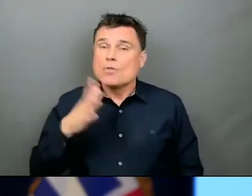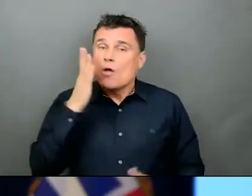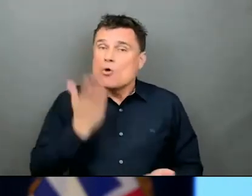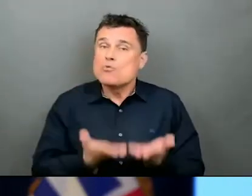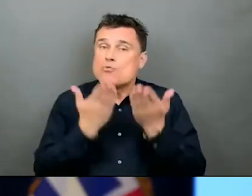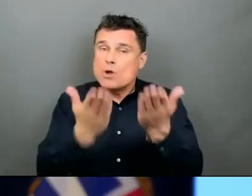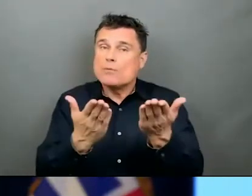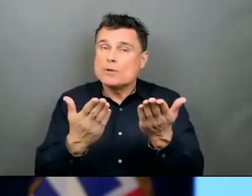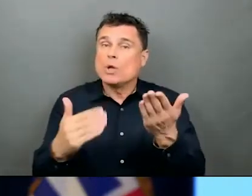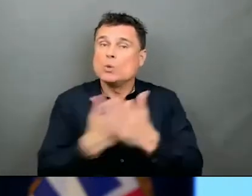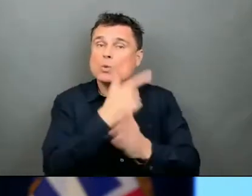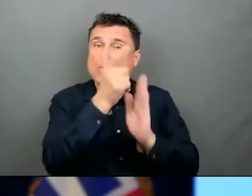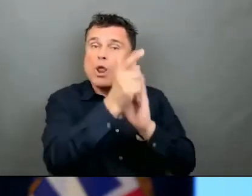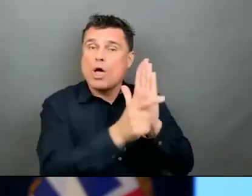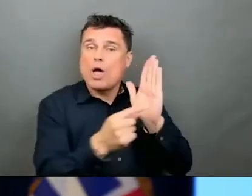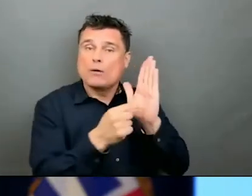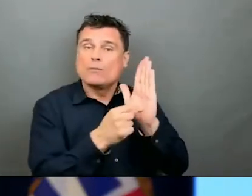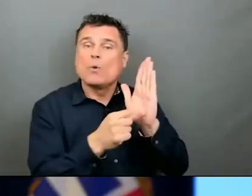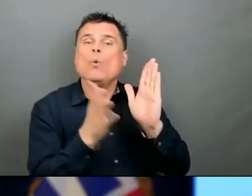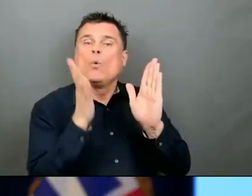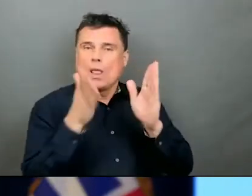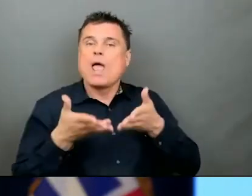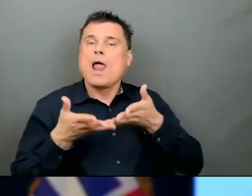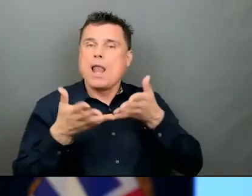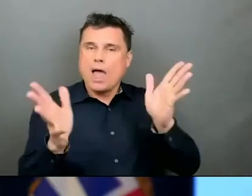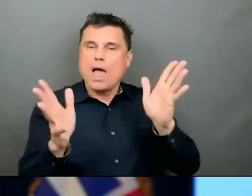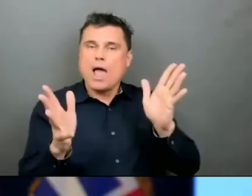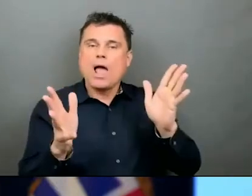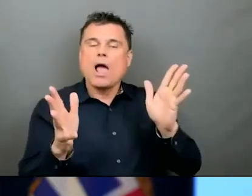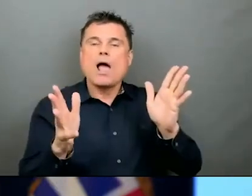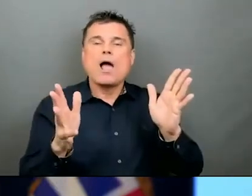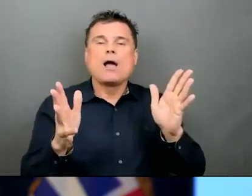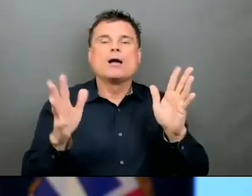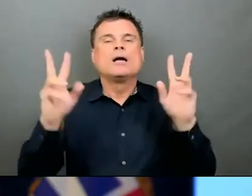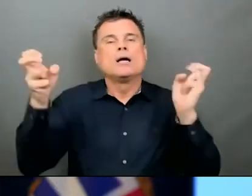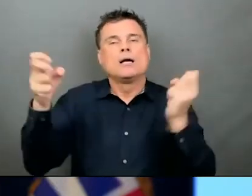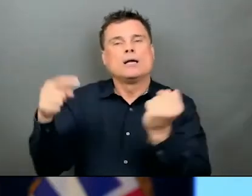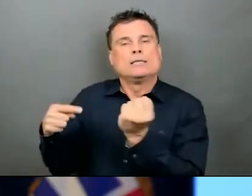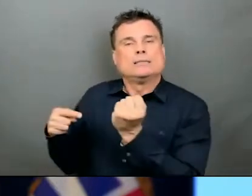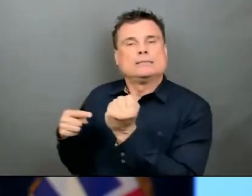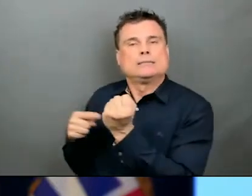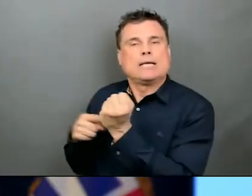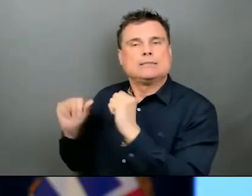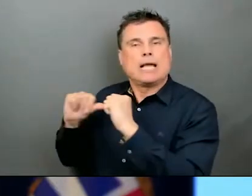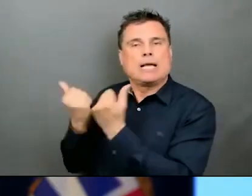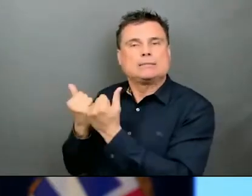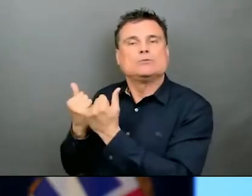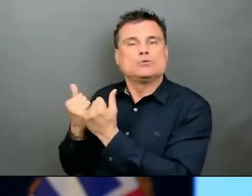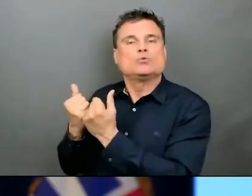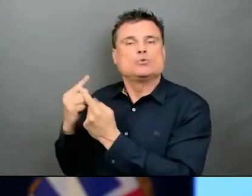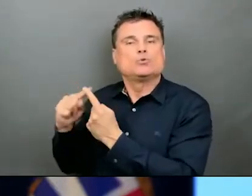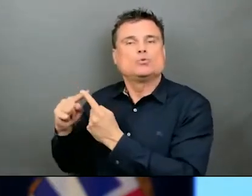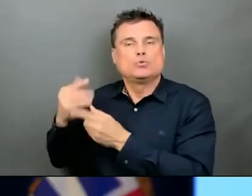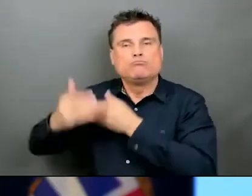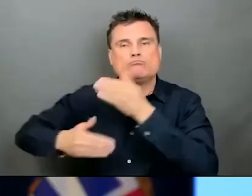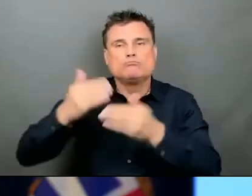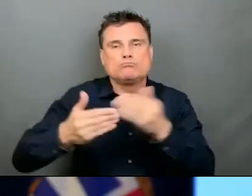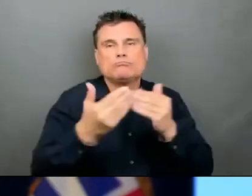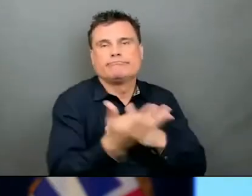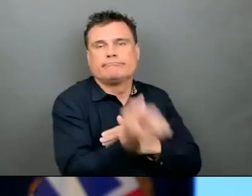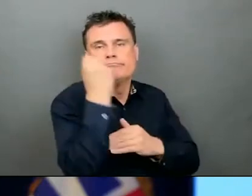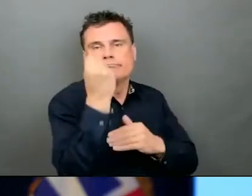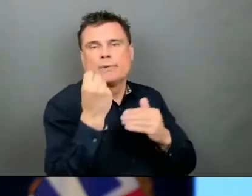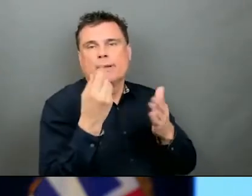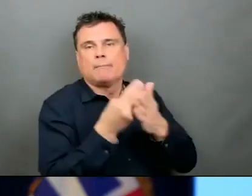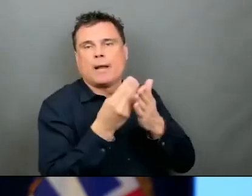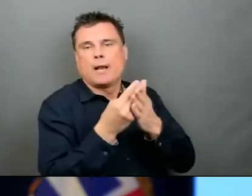will allow for further debt collection measures to be taken to ensure that all fines that